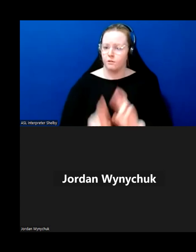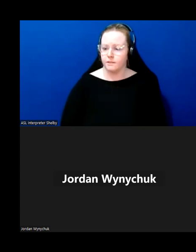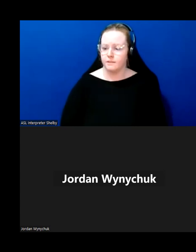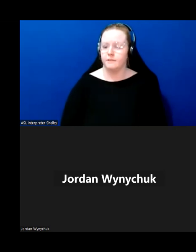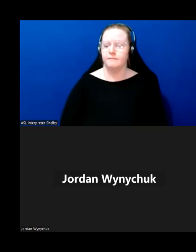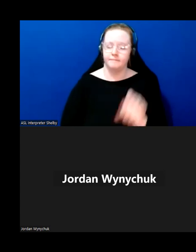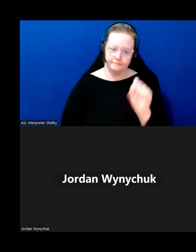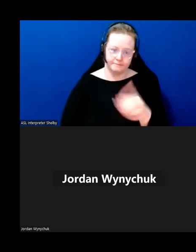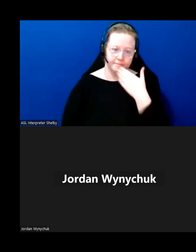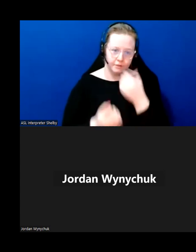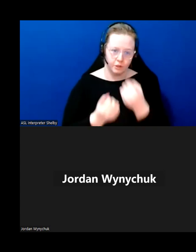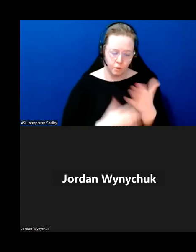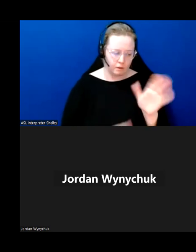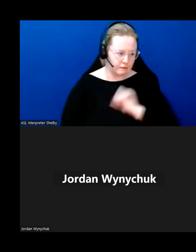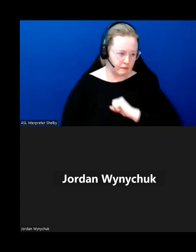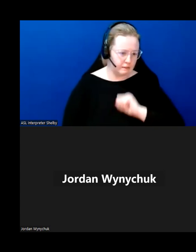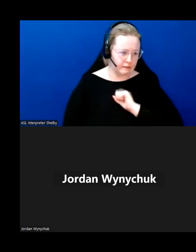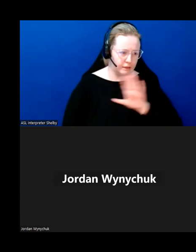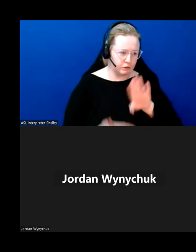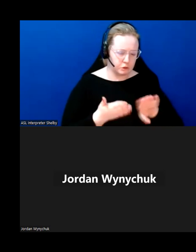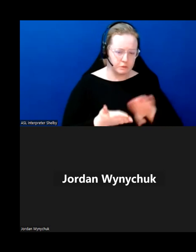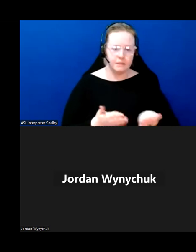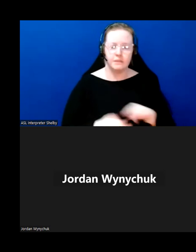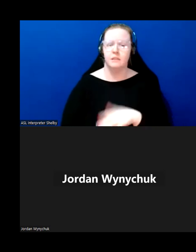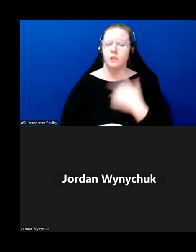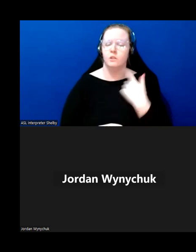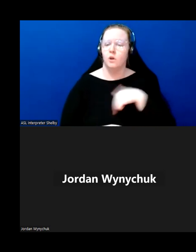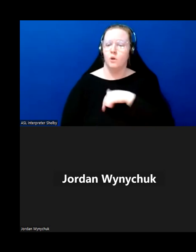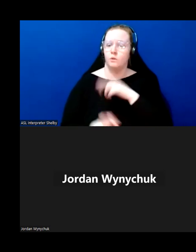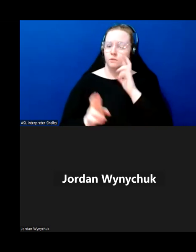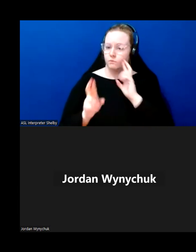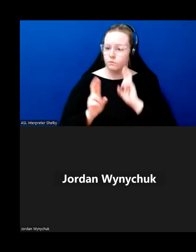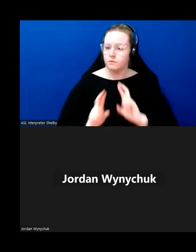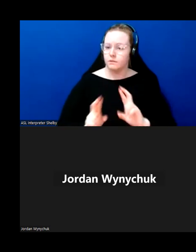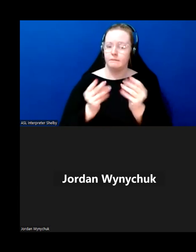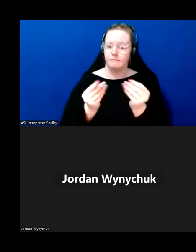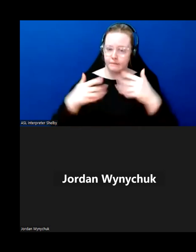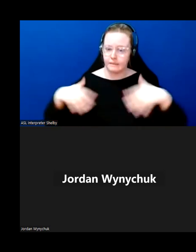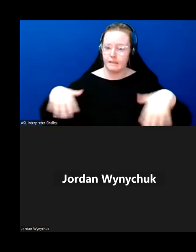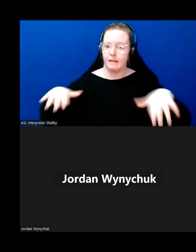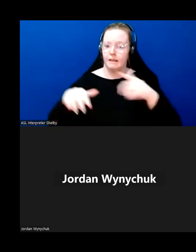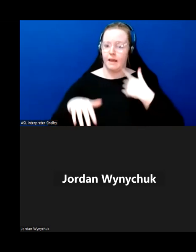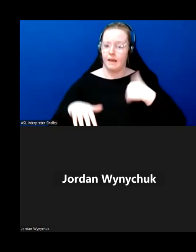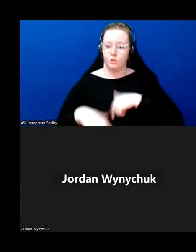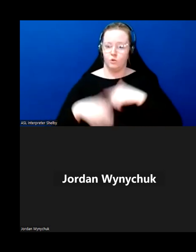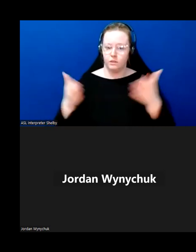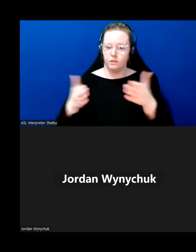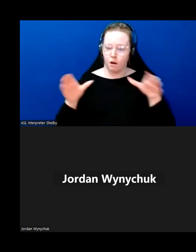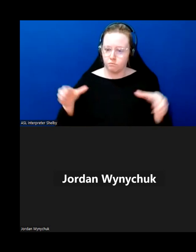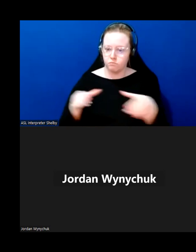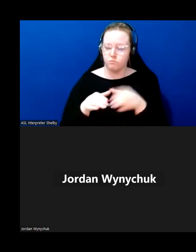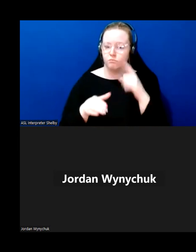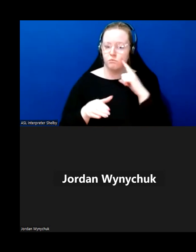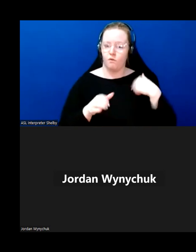excuse me we respectfully acknowledge the land on which we gather as the ancestral